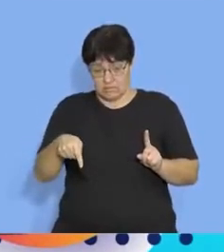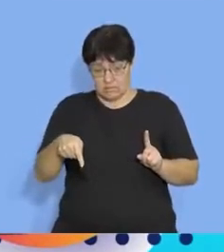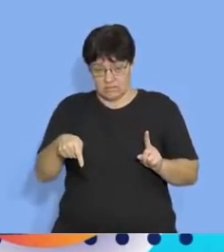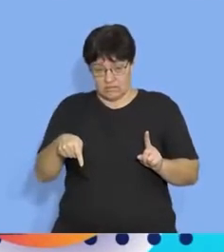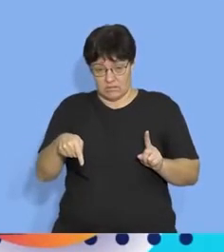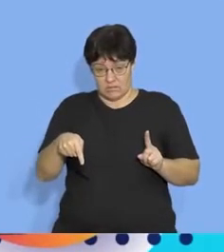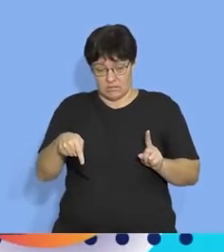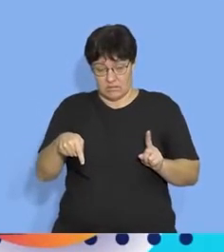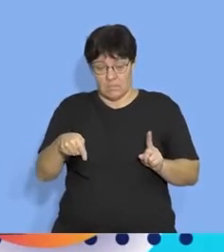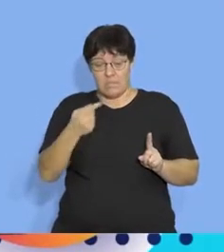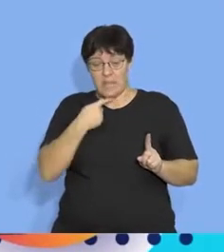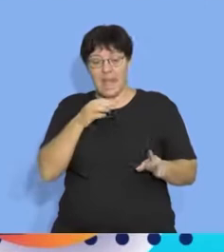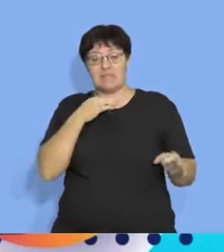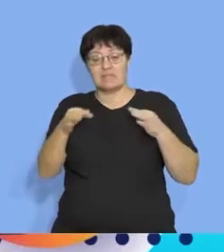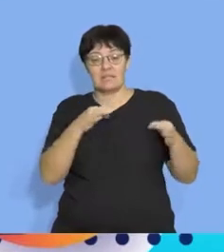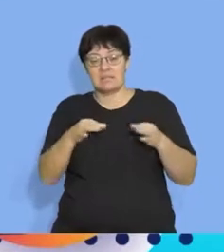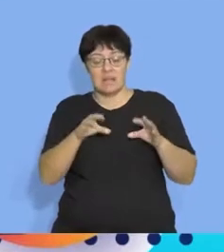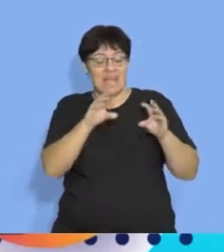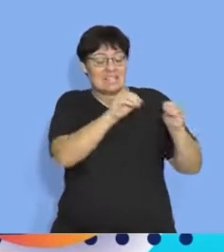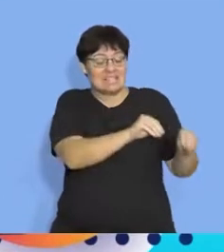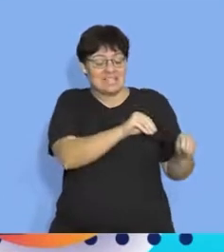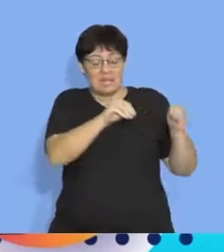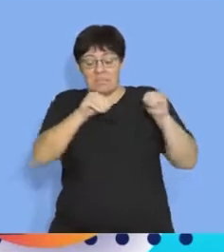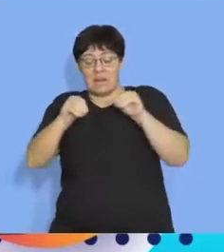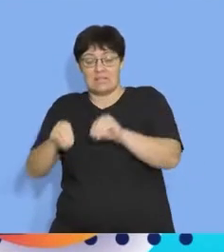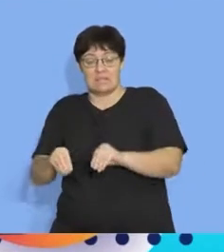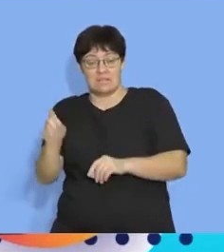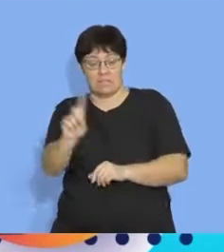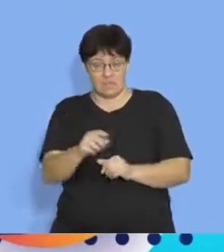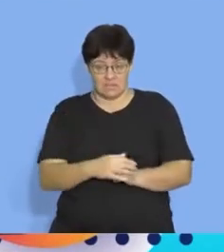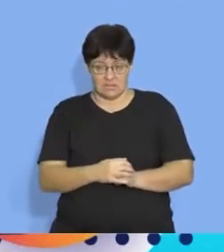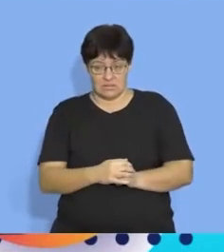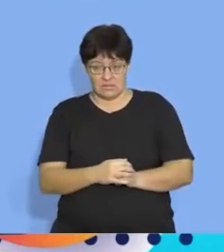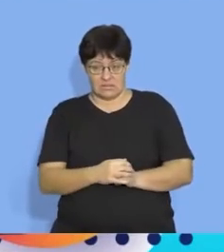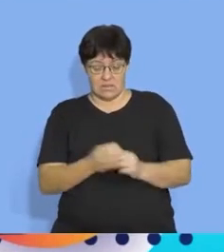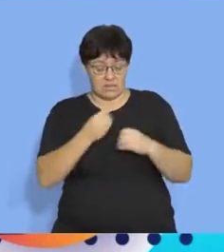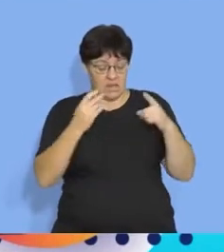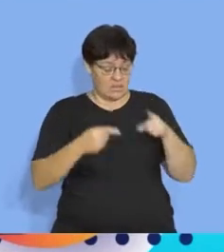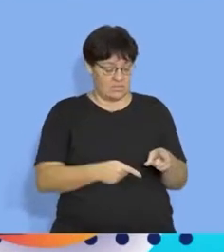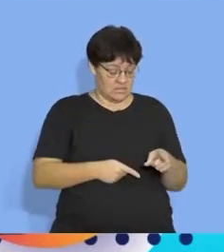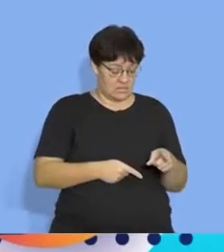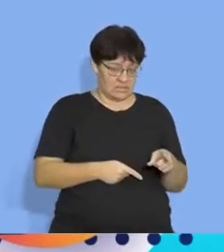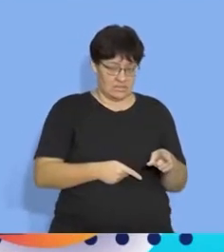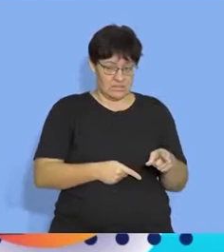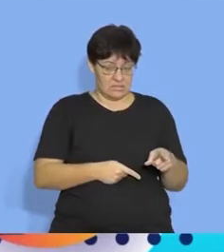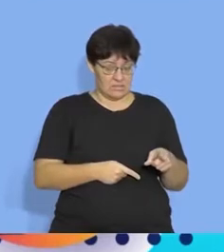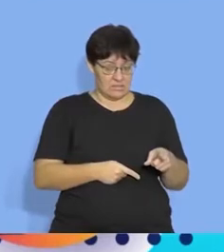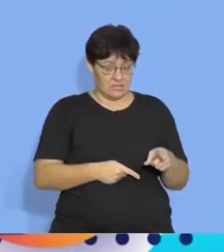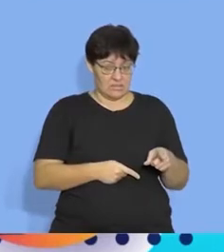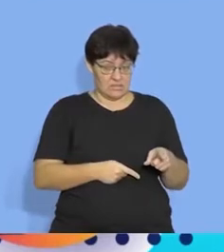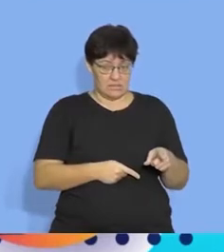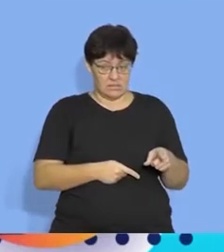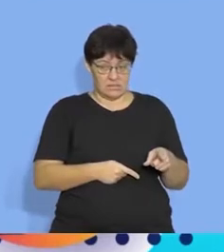if i had to describe what her displacement is so she starts here and if i had to